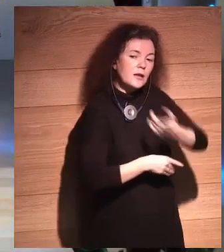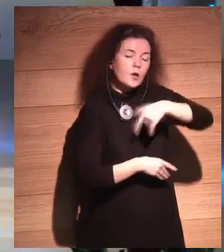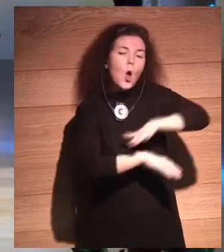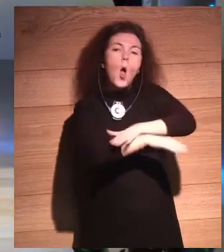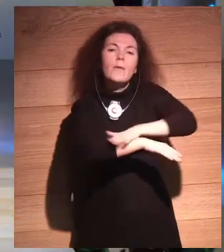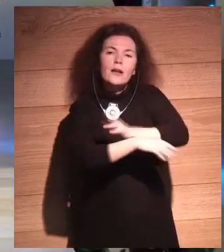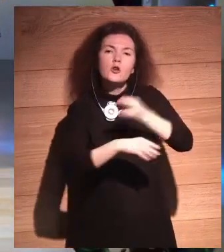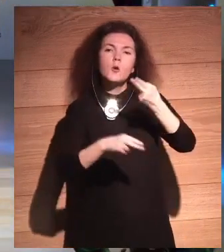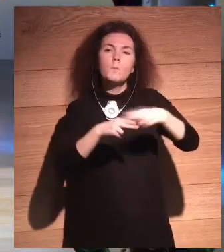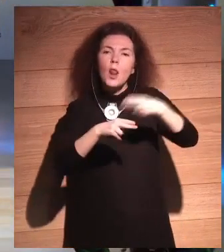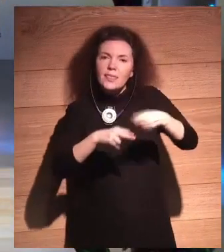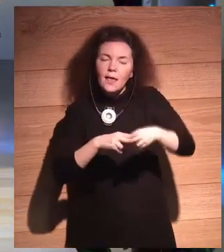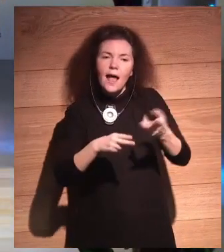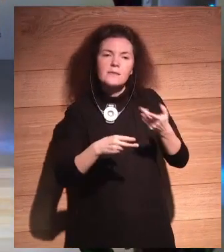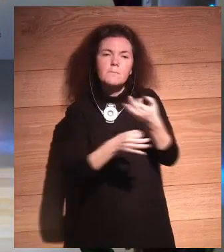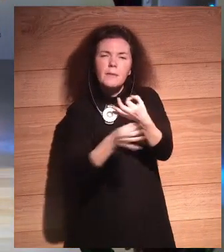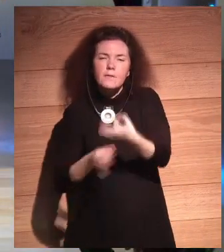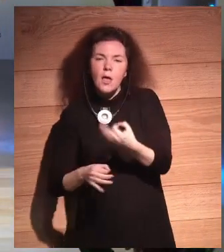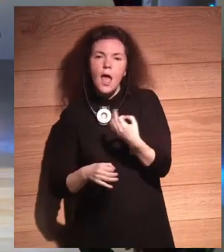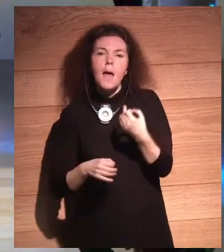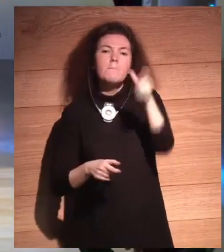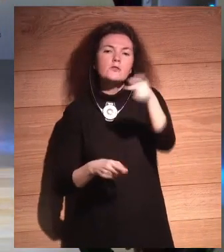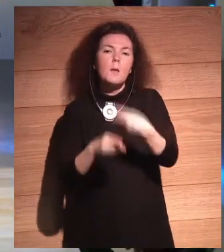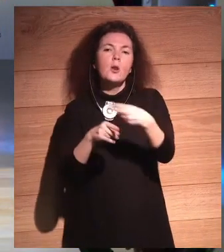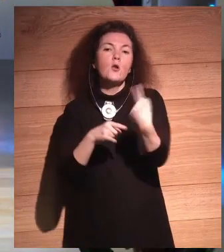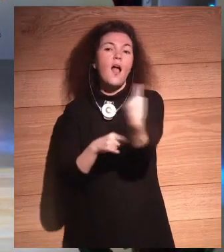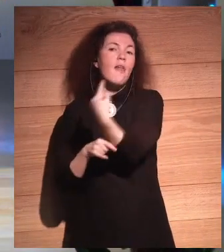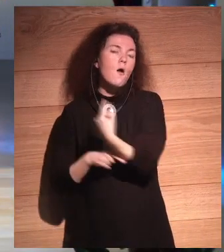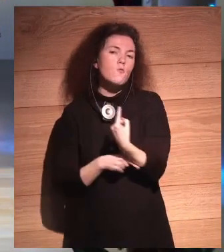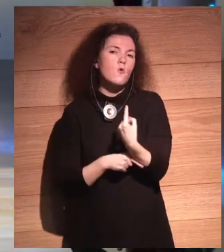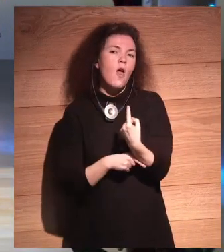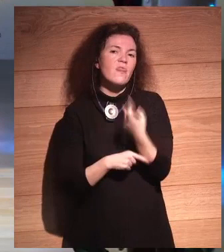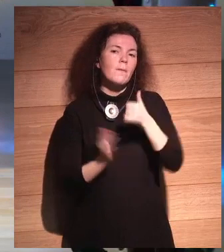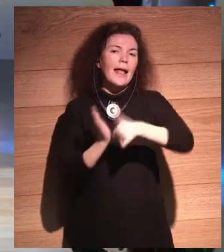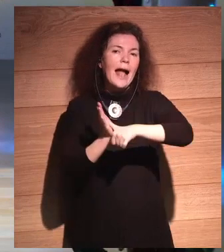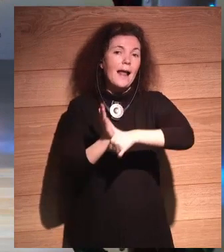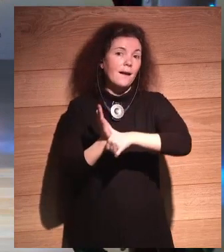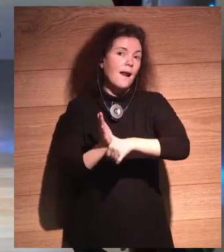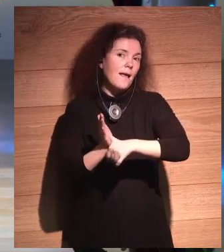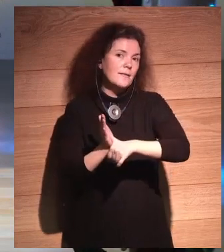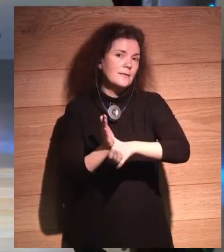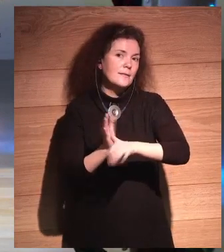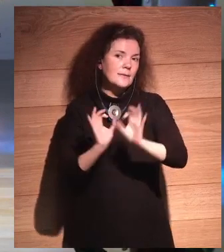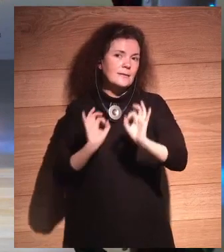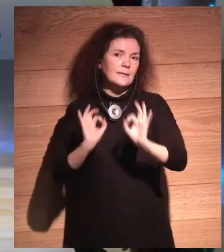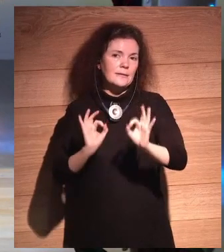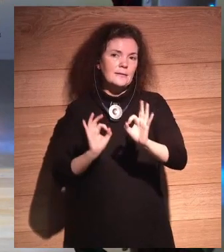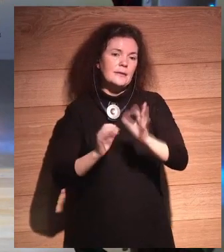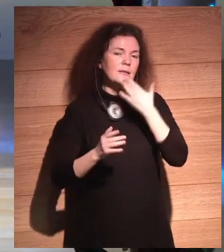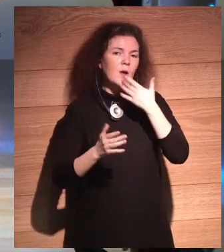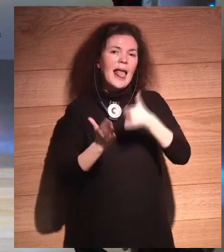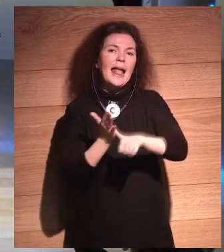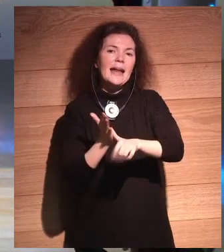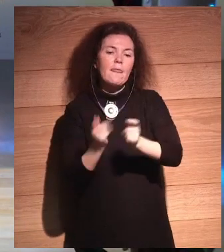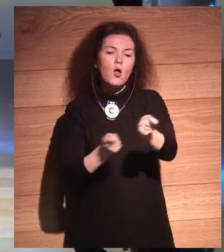politician needs a driver's license for the future, a test. I propose that we test every single mayor, public